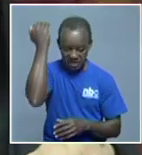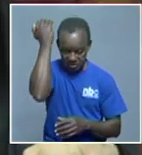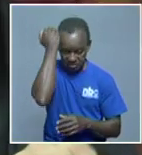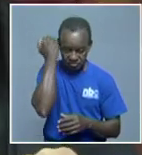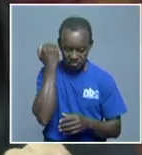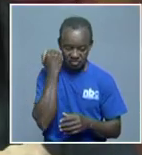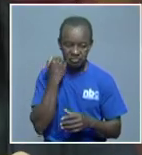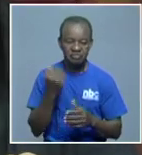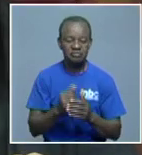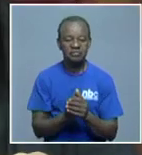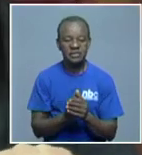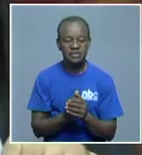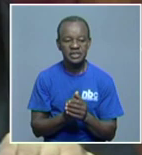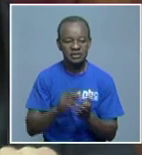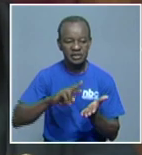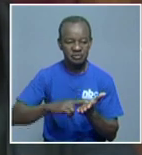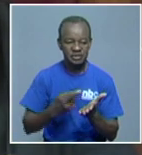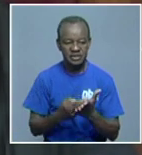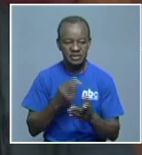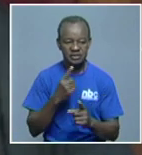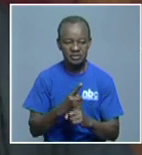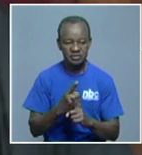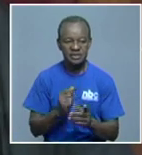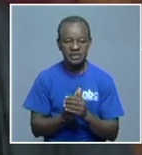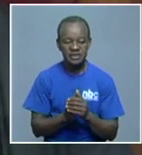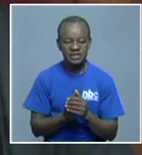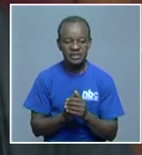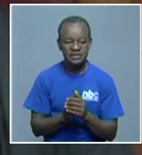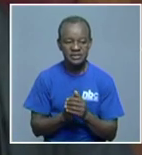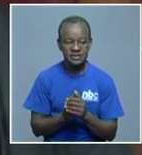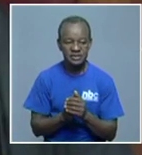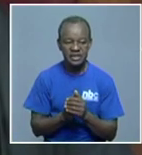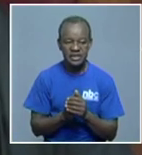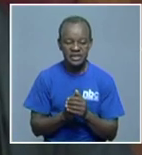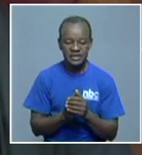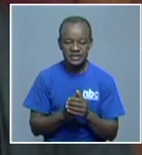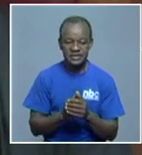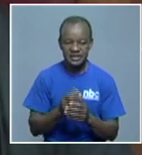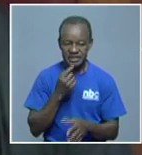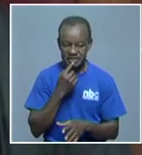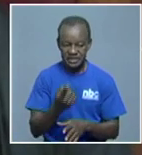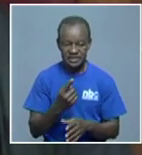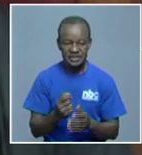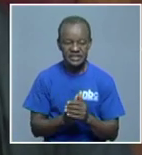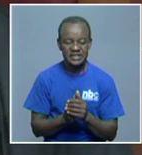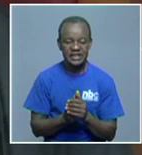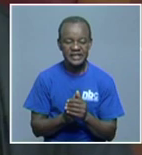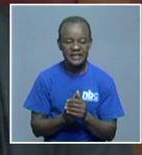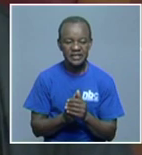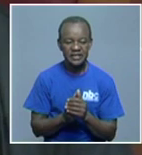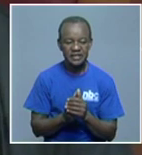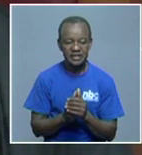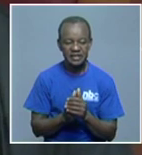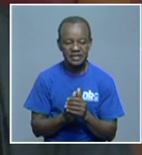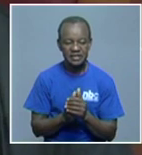behalf of the state, actually putting these facts through to